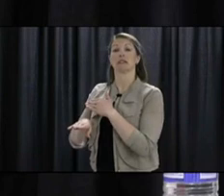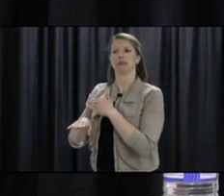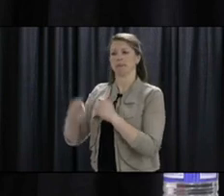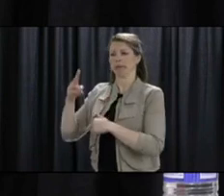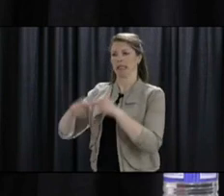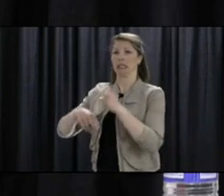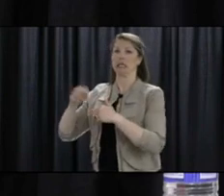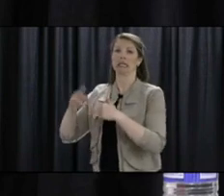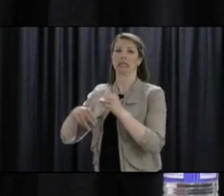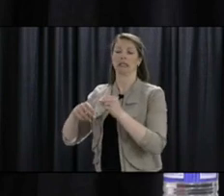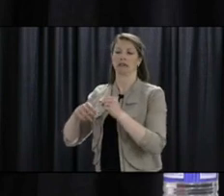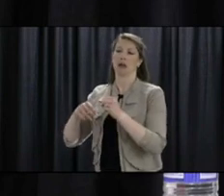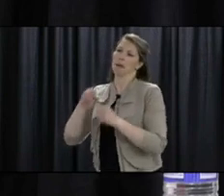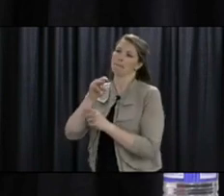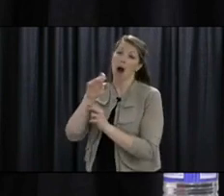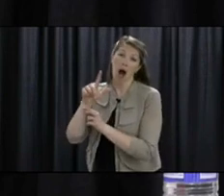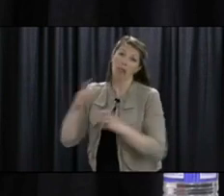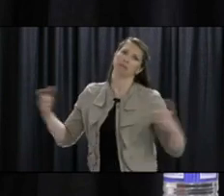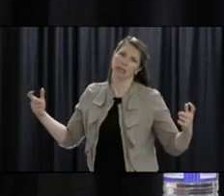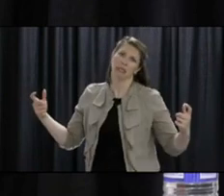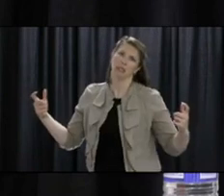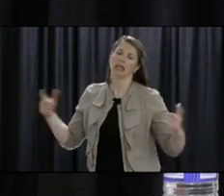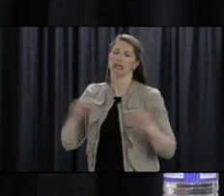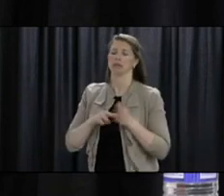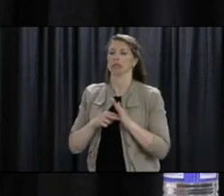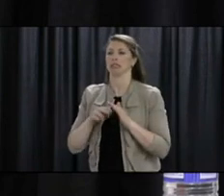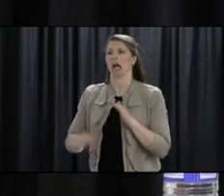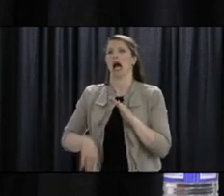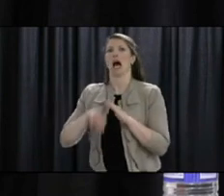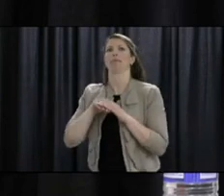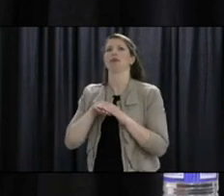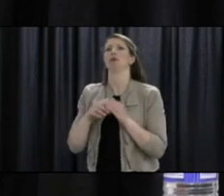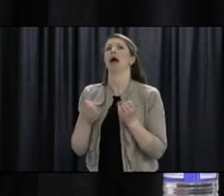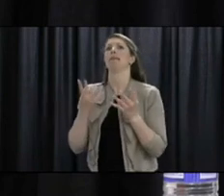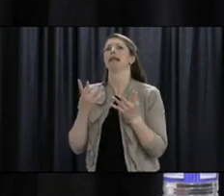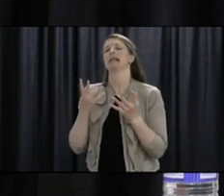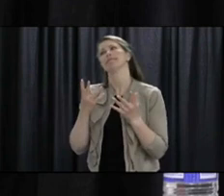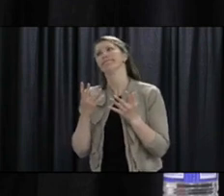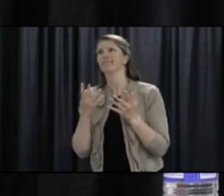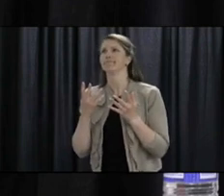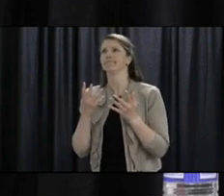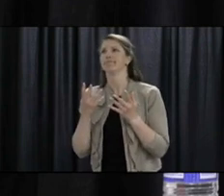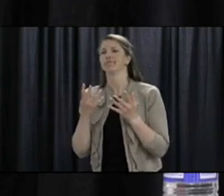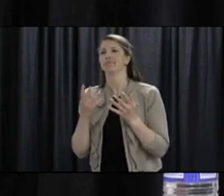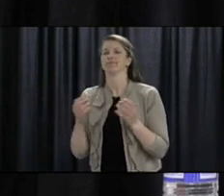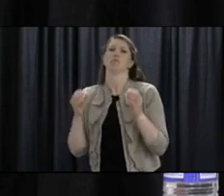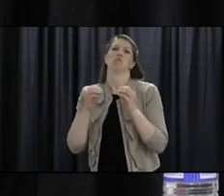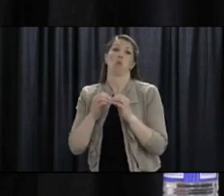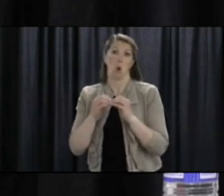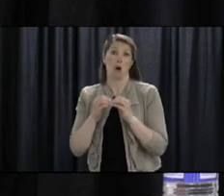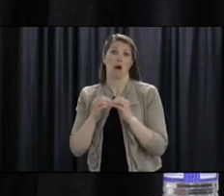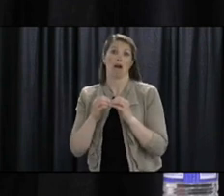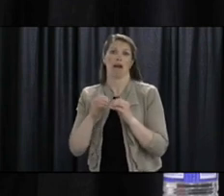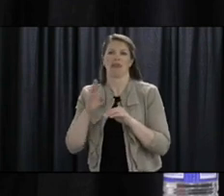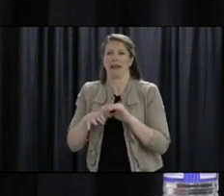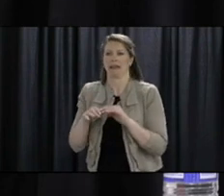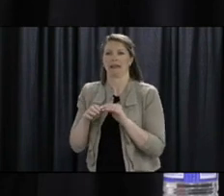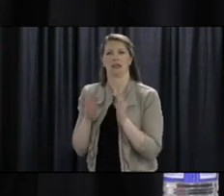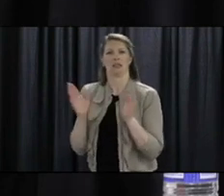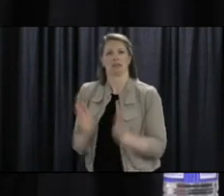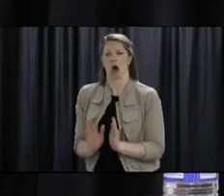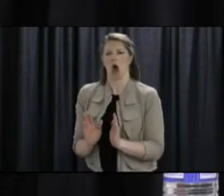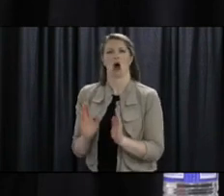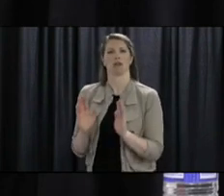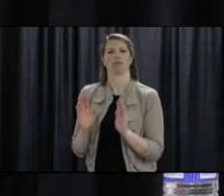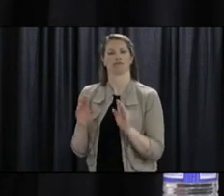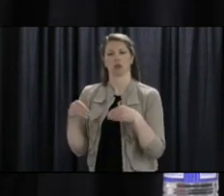large, so the number of people that would be allowed could be a fair bit larger than what we would expect,